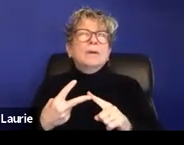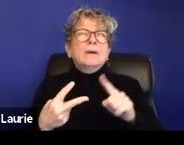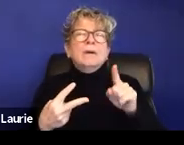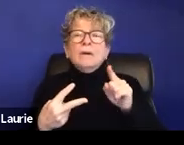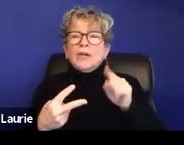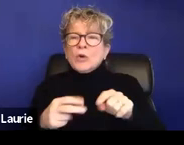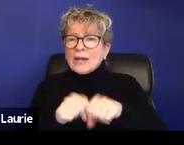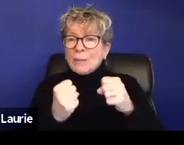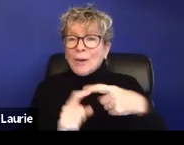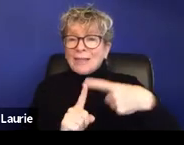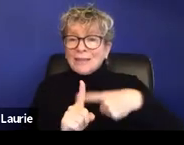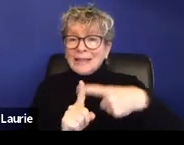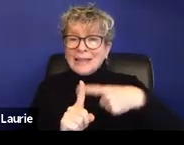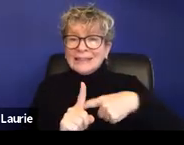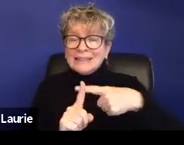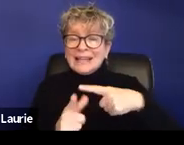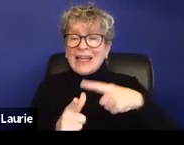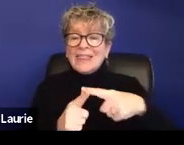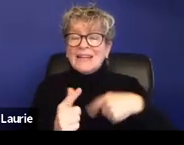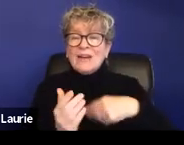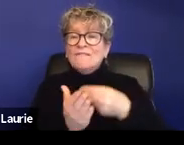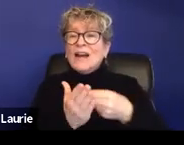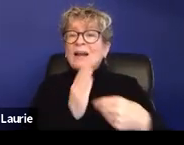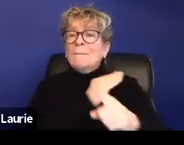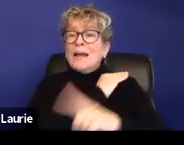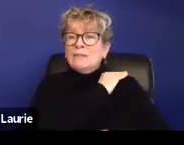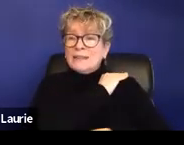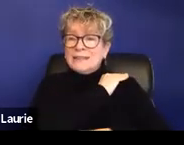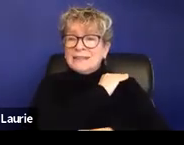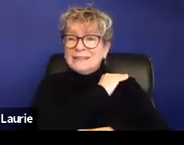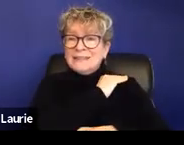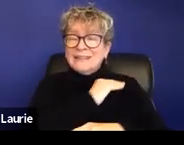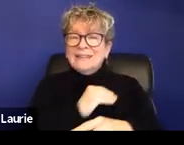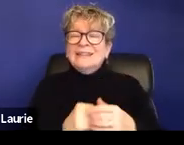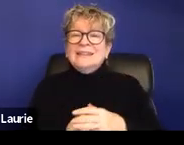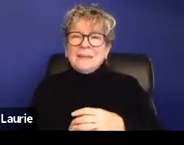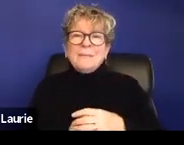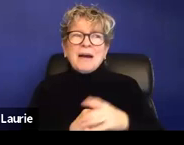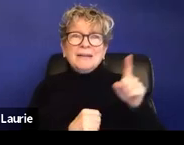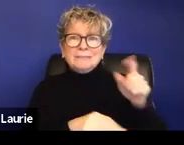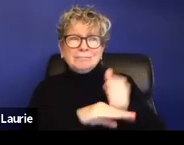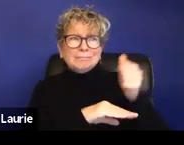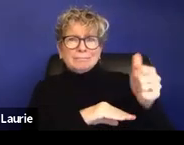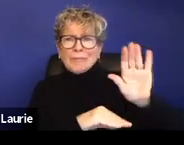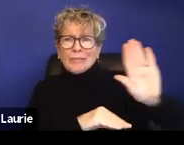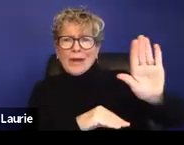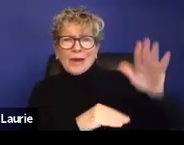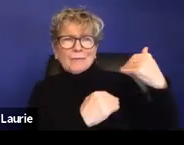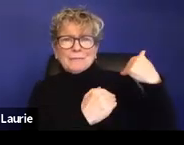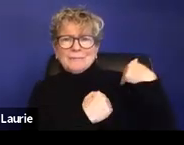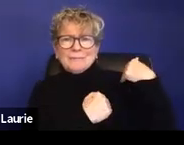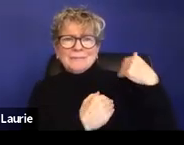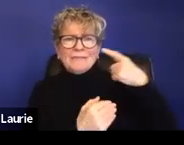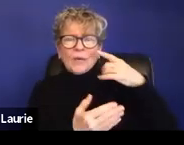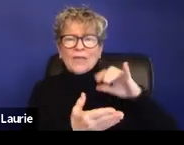the lease, and then you've ended up with all these financial penalties, but it's the respondent's fault. These are examples of